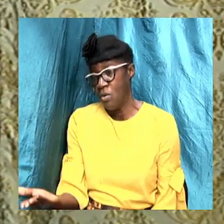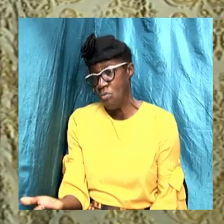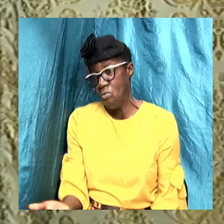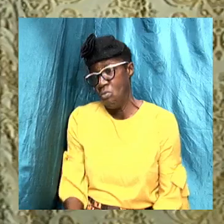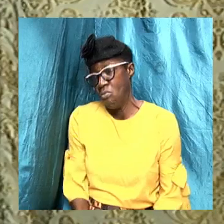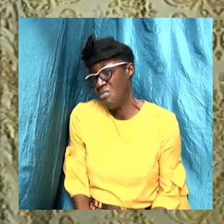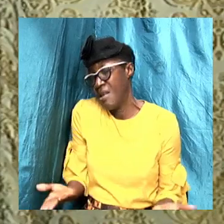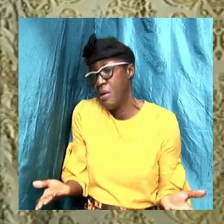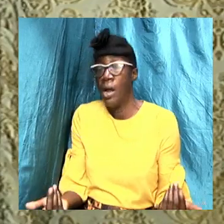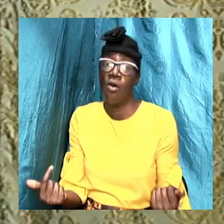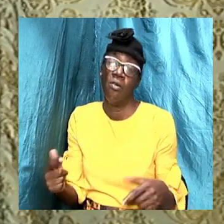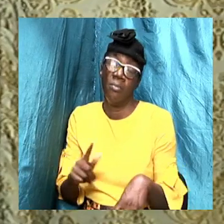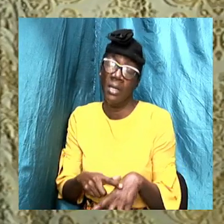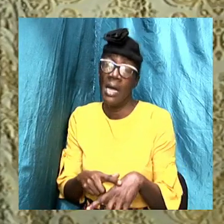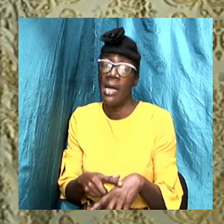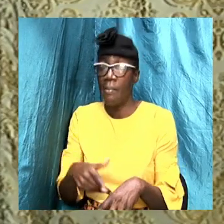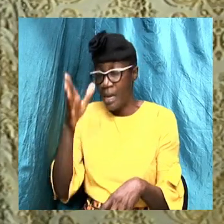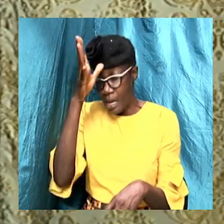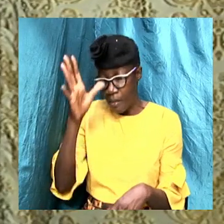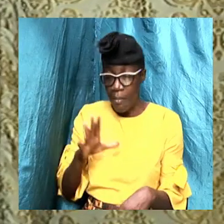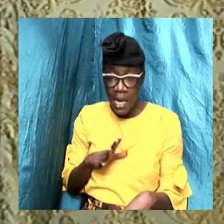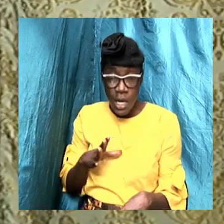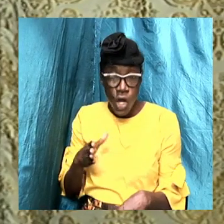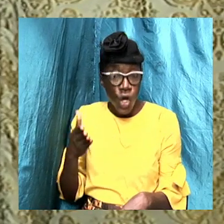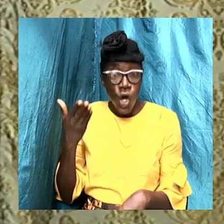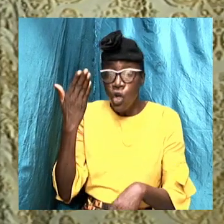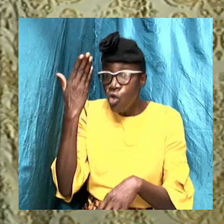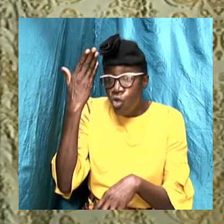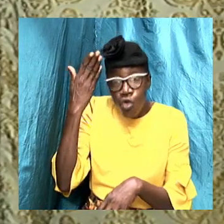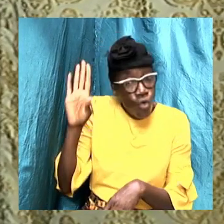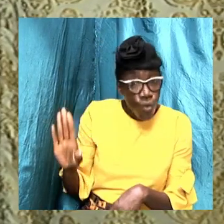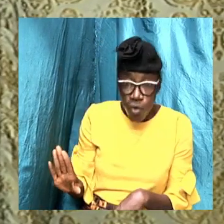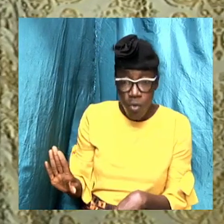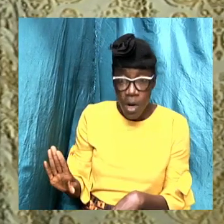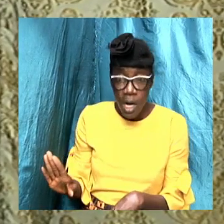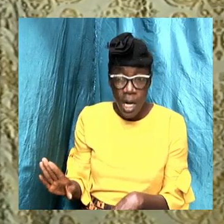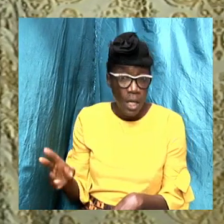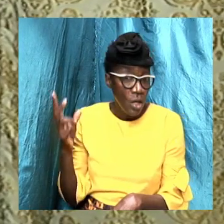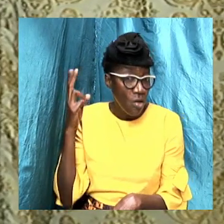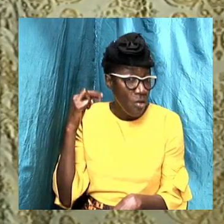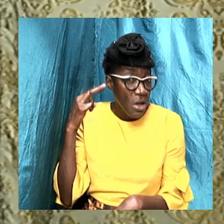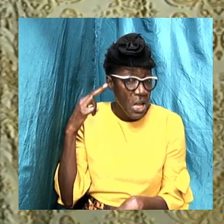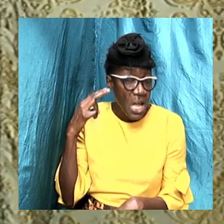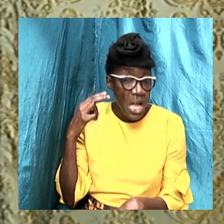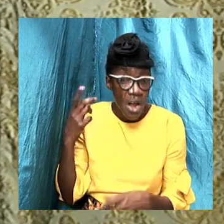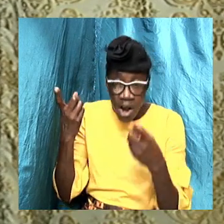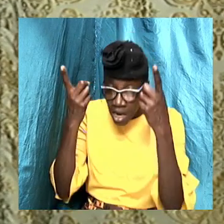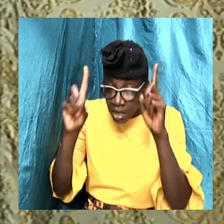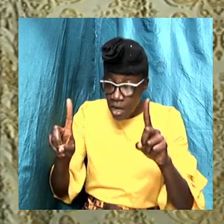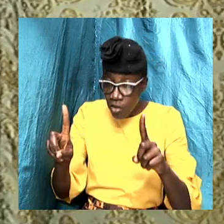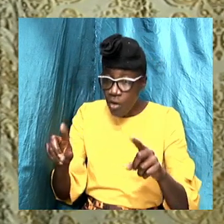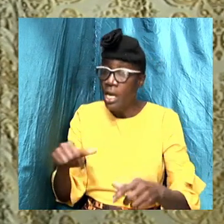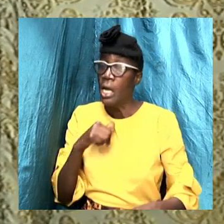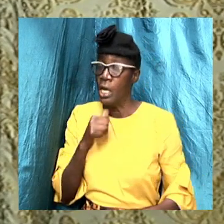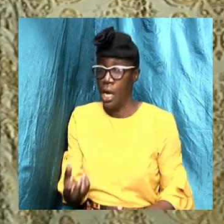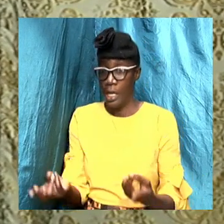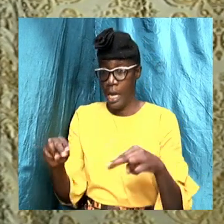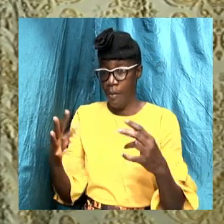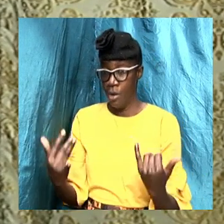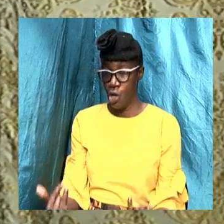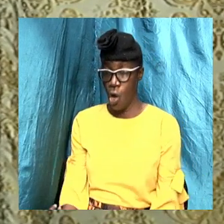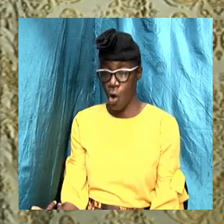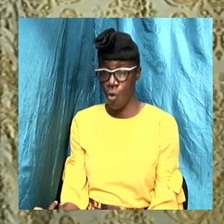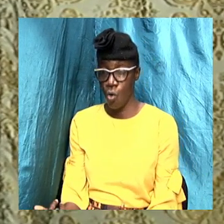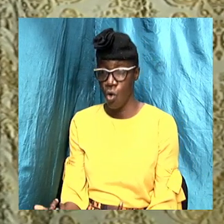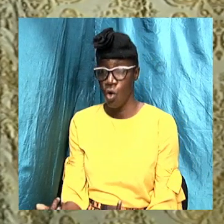a time when men will not end your sound doctrine. And it is not just happening now, but now we